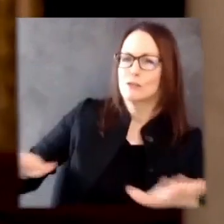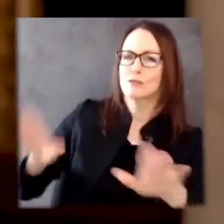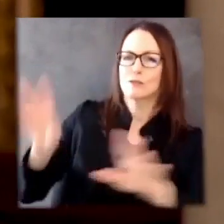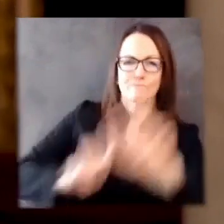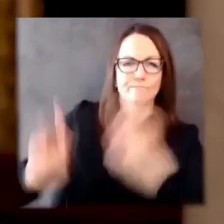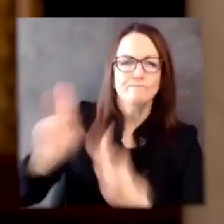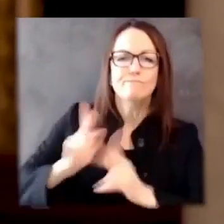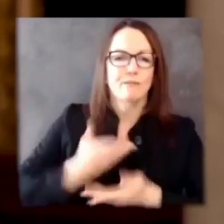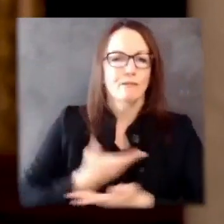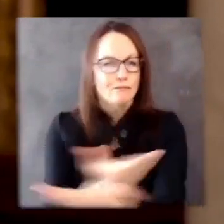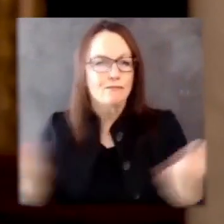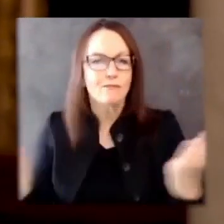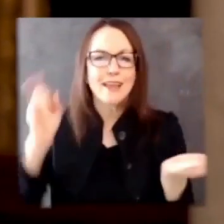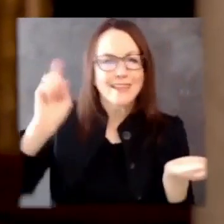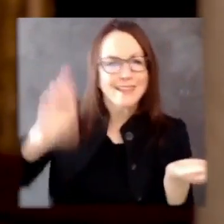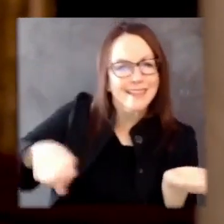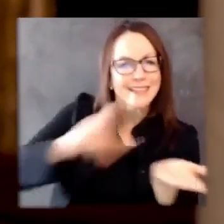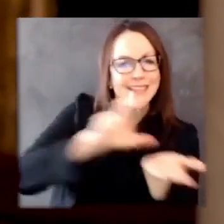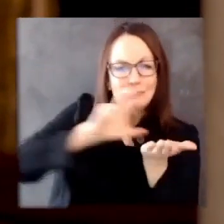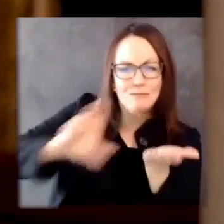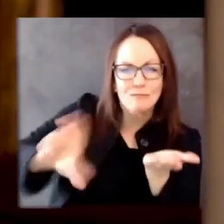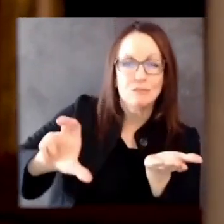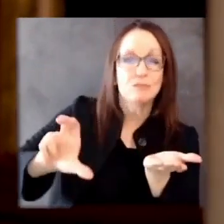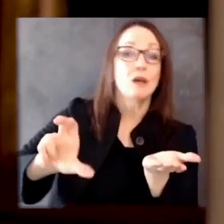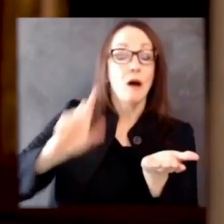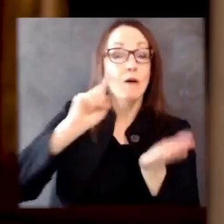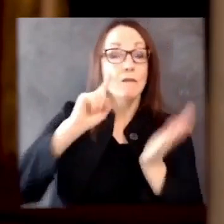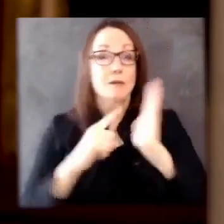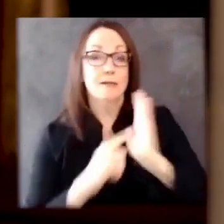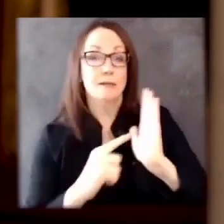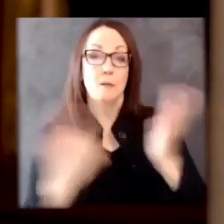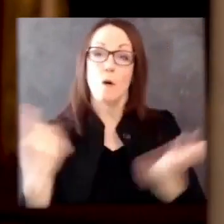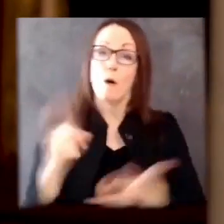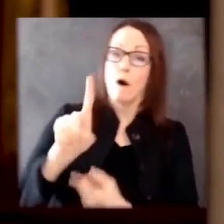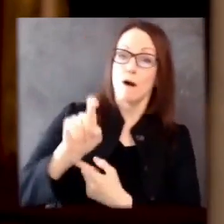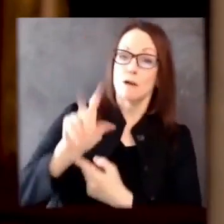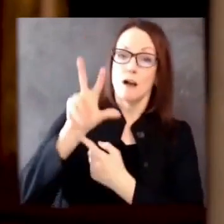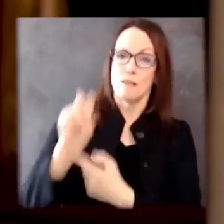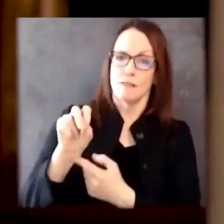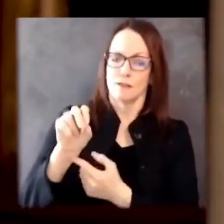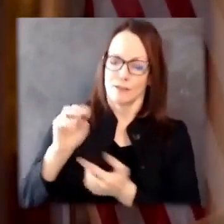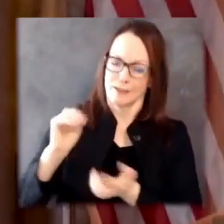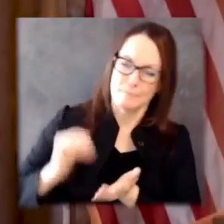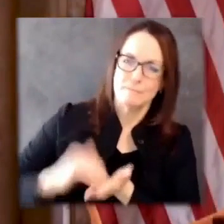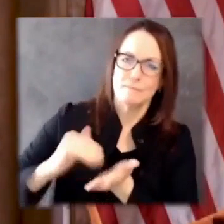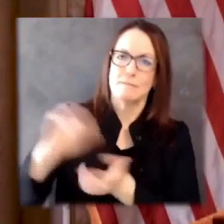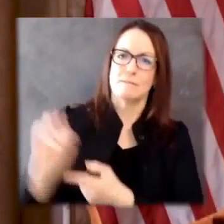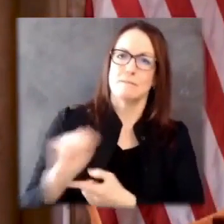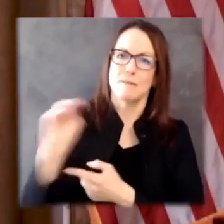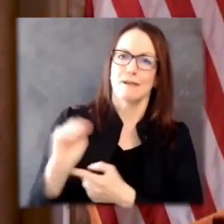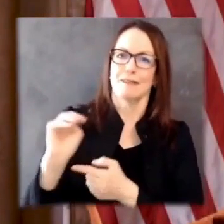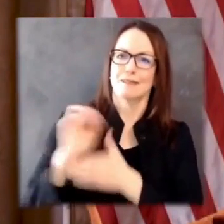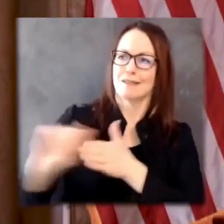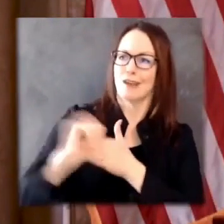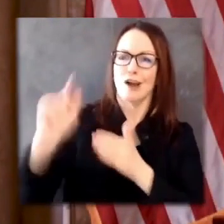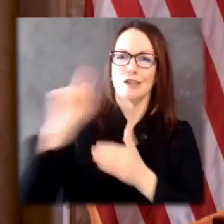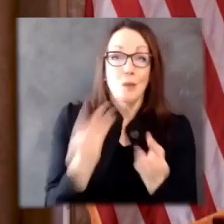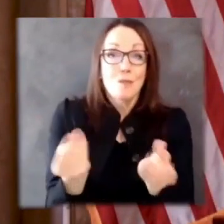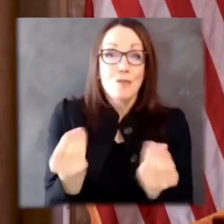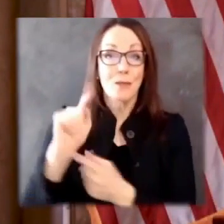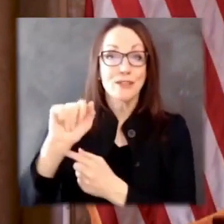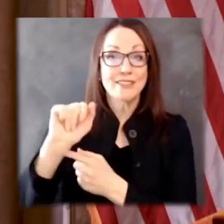$130 million towards reducing property taxes through equalization aid. Then,